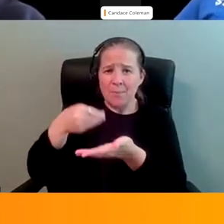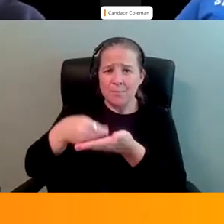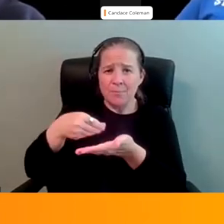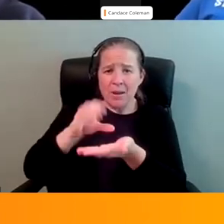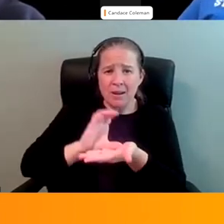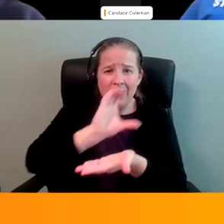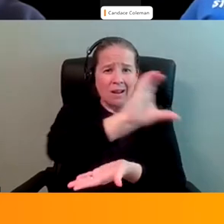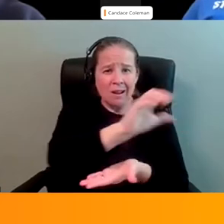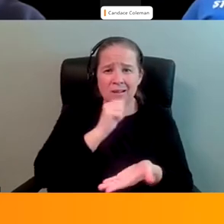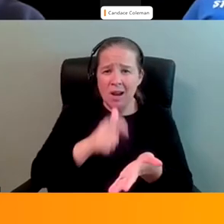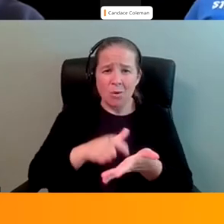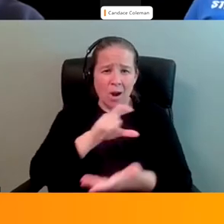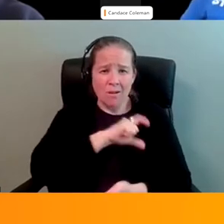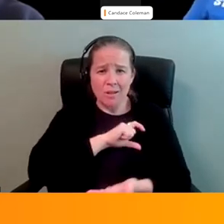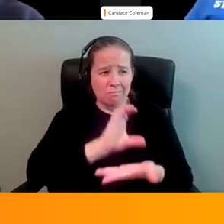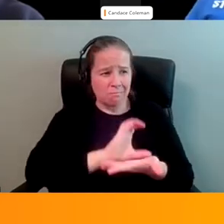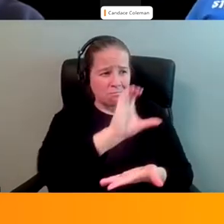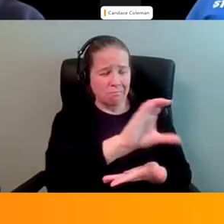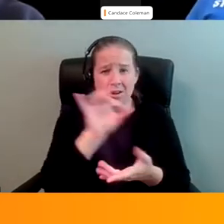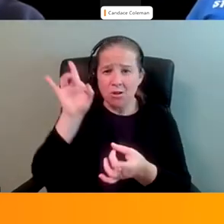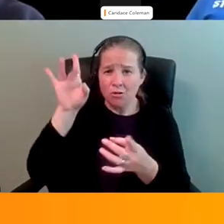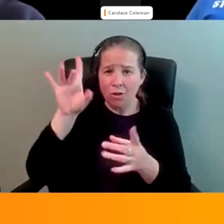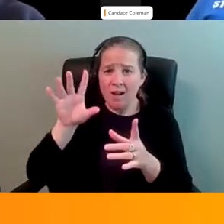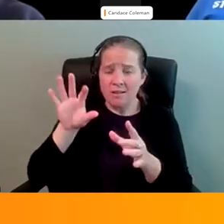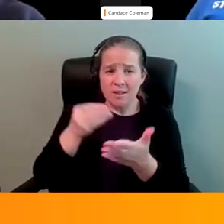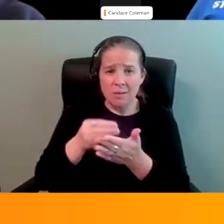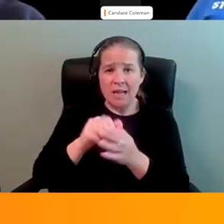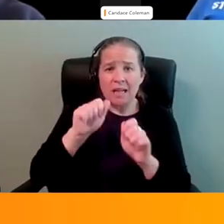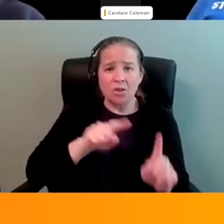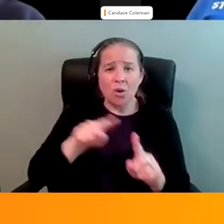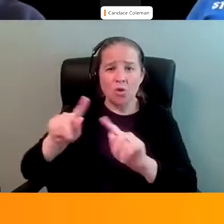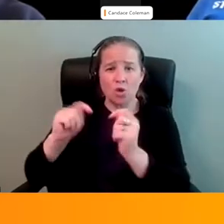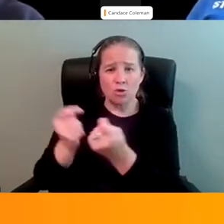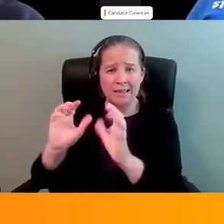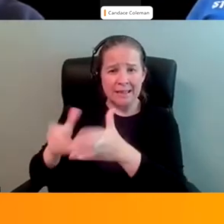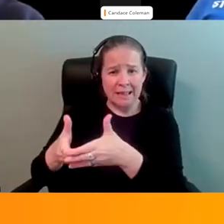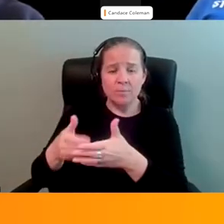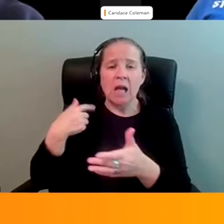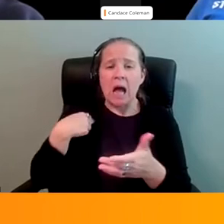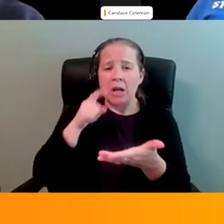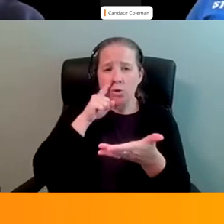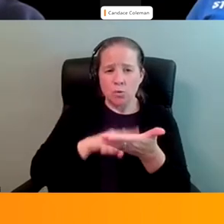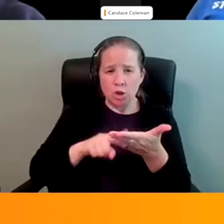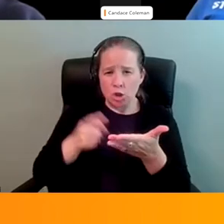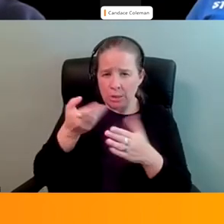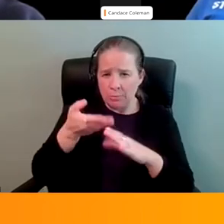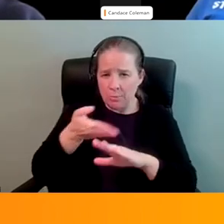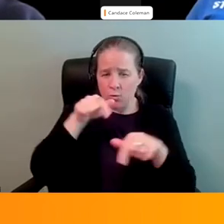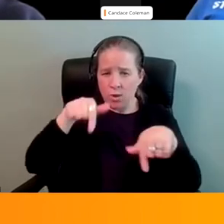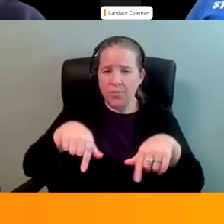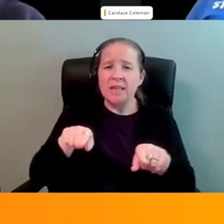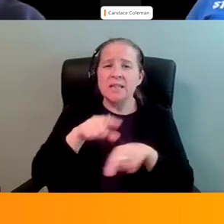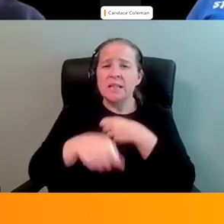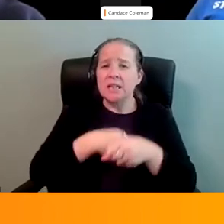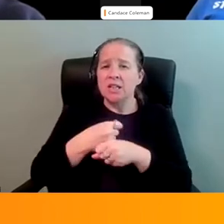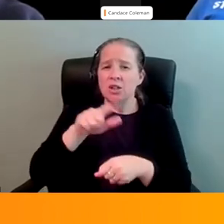police department, the crisis funds, they can go to your teams. I did a little research before this. And in 2018